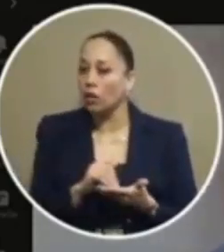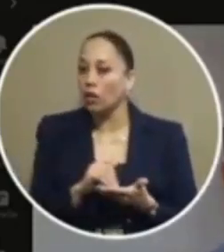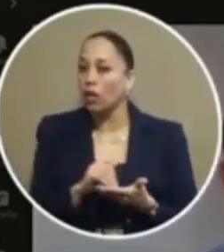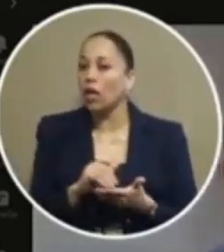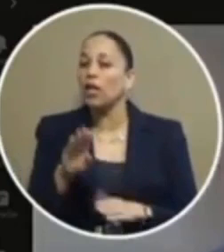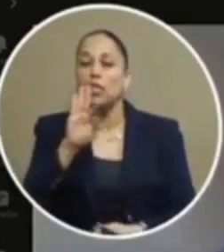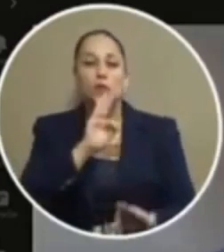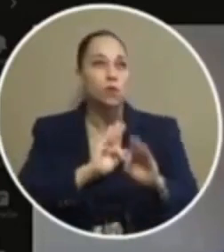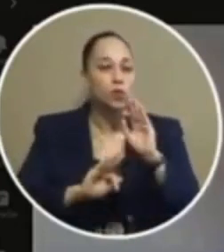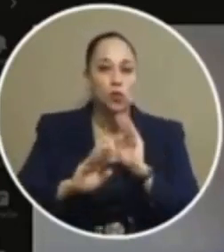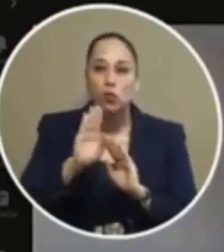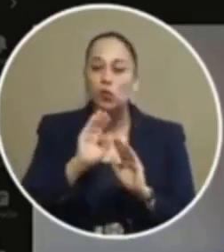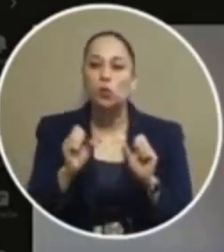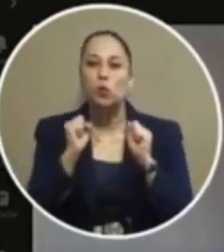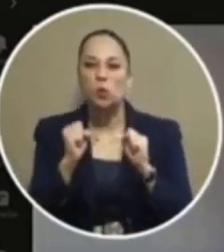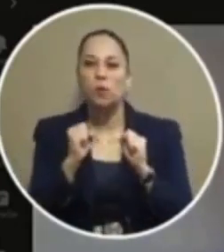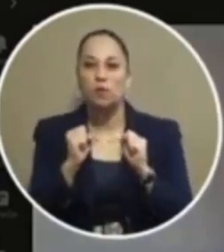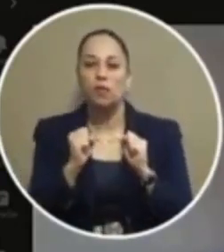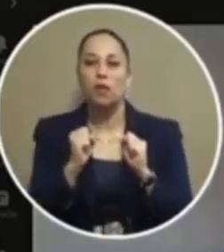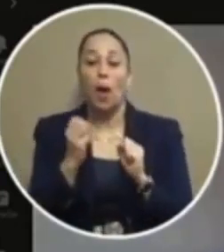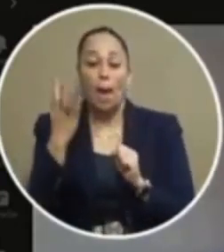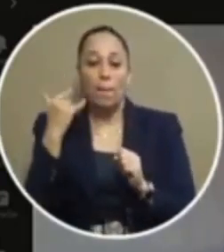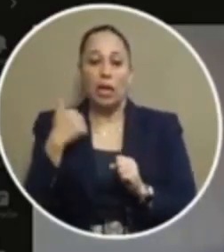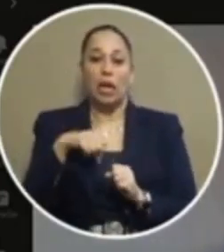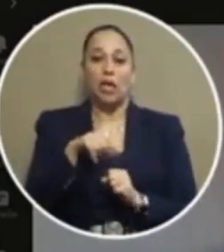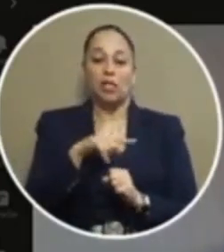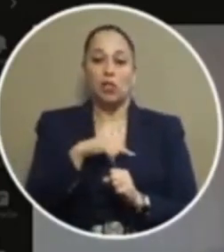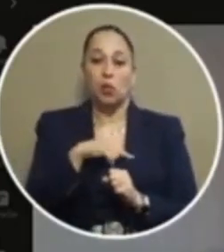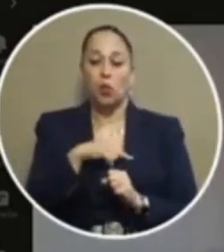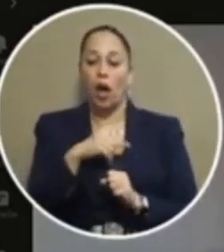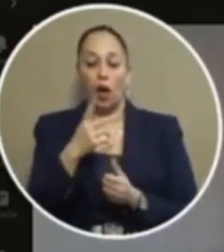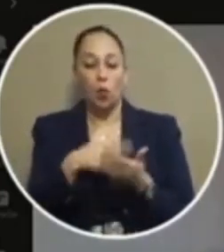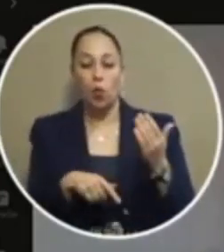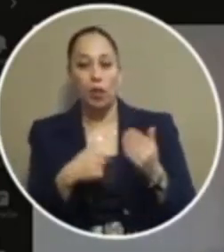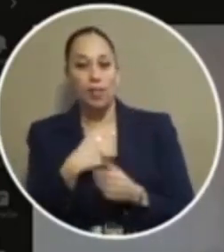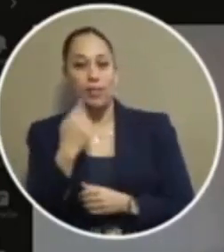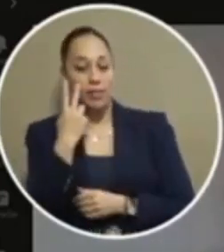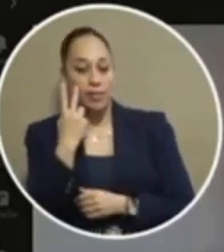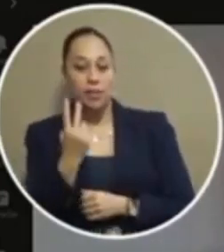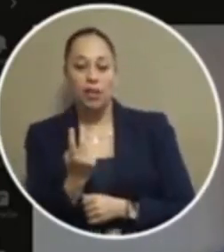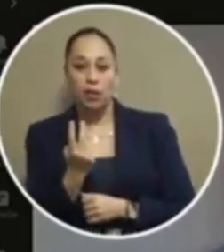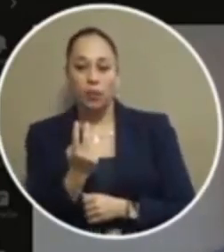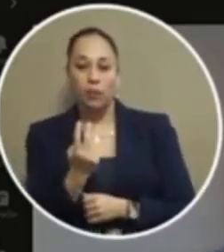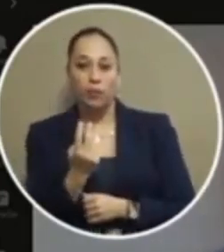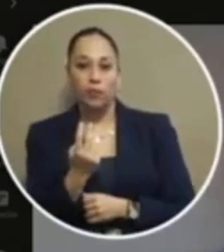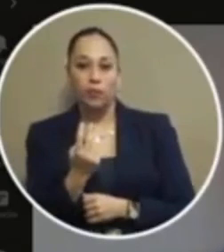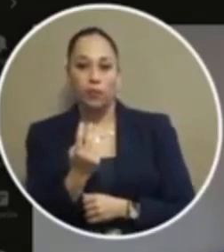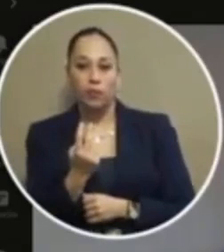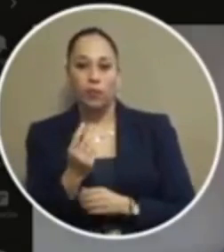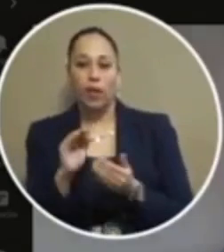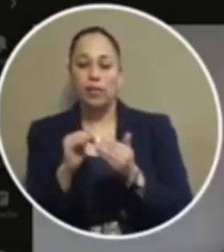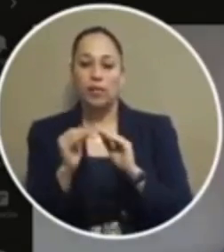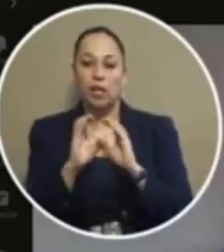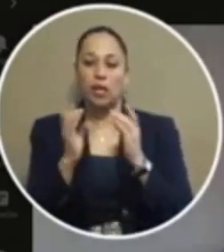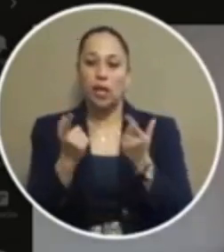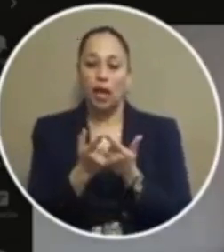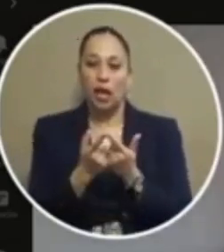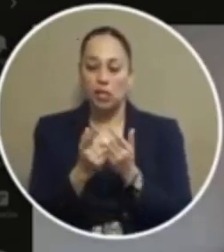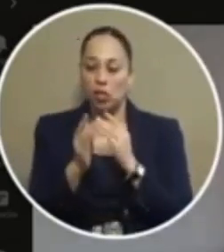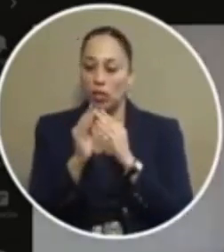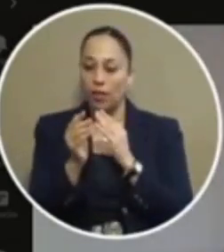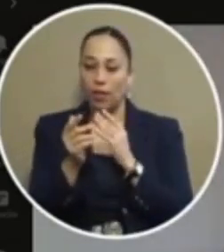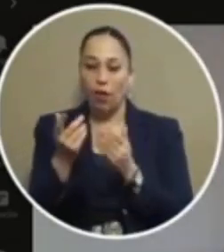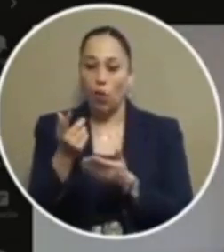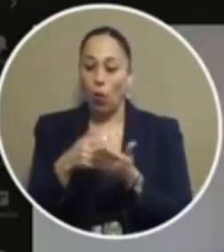it's frustrating because you know we are what we are seeing is is city council directives not being